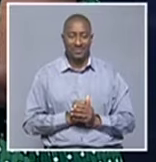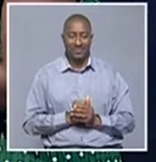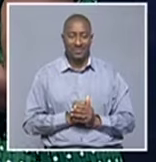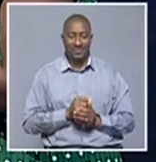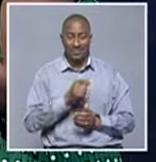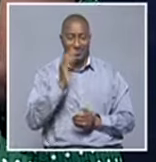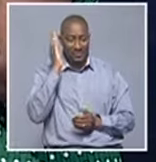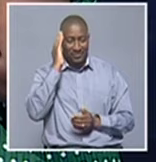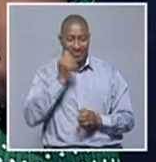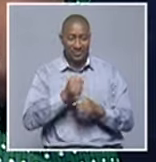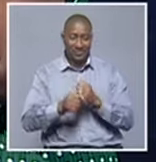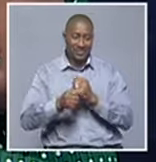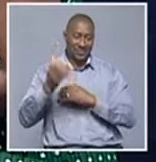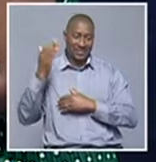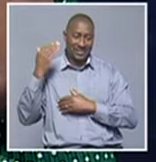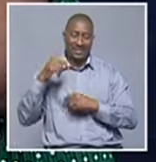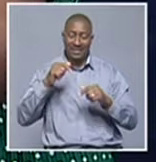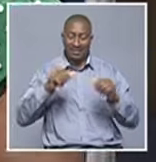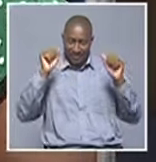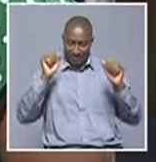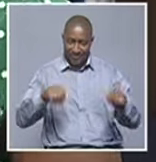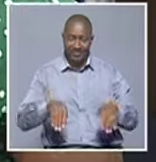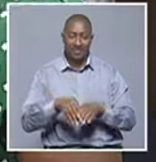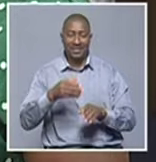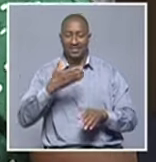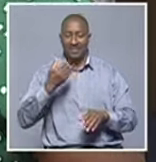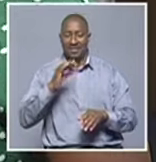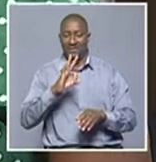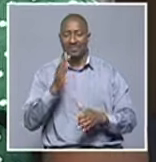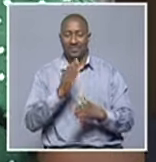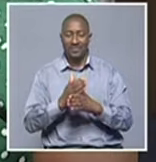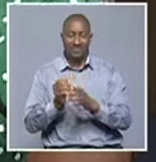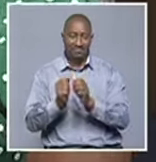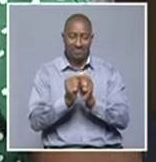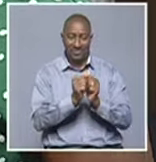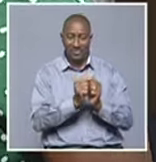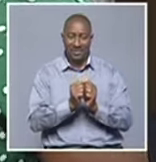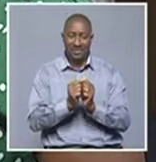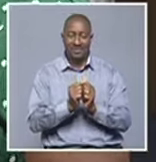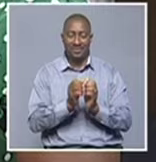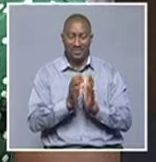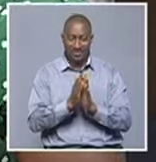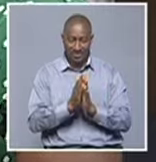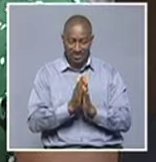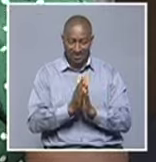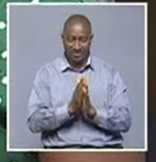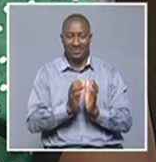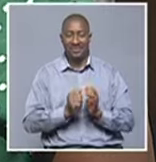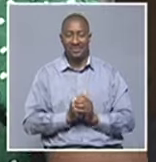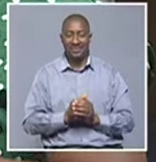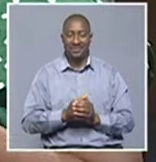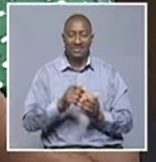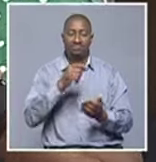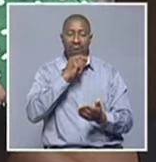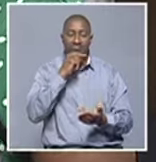year you know how it was we can only make it better this year if we work together as nbc so please by all means go ahead register